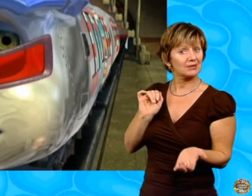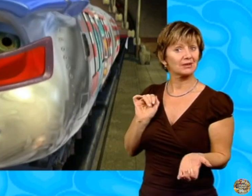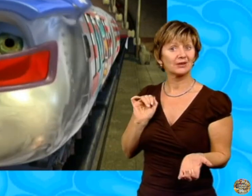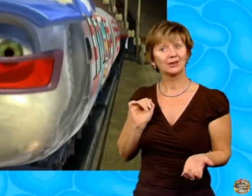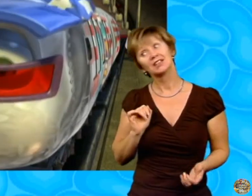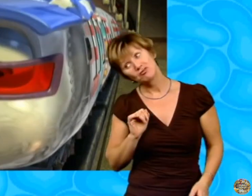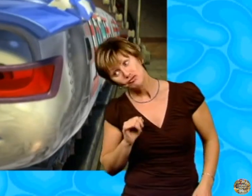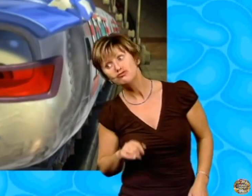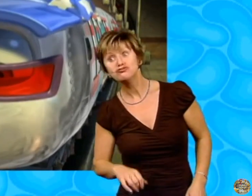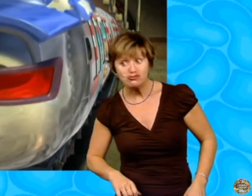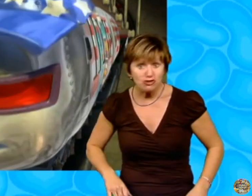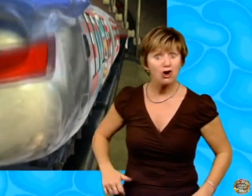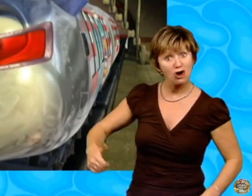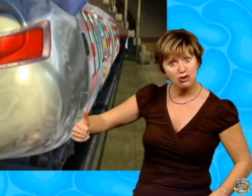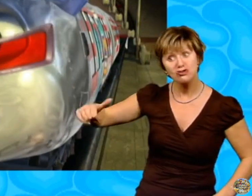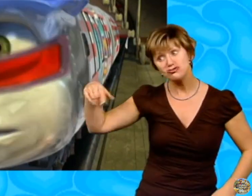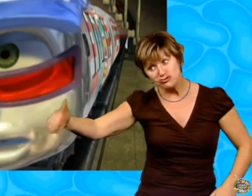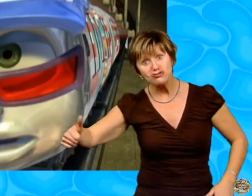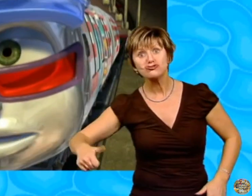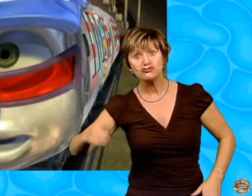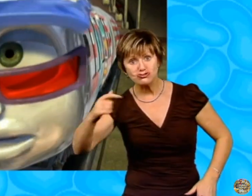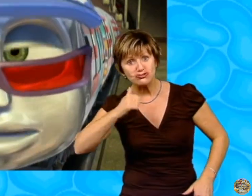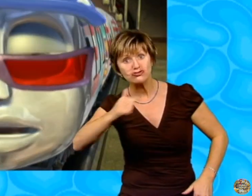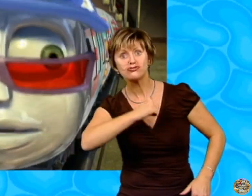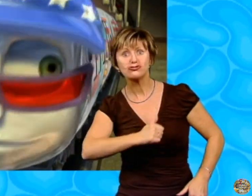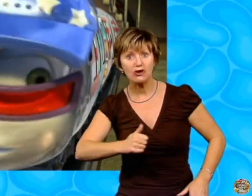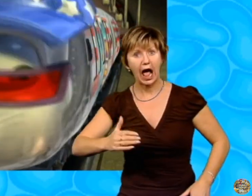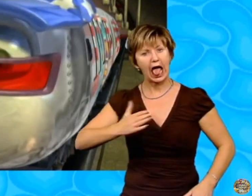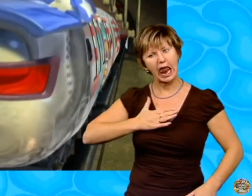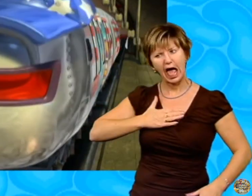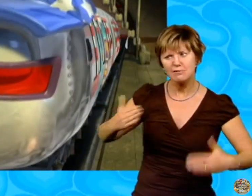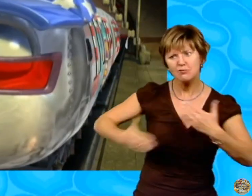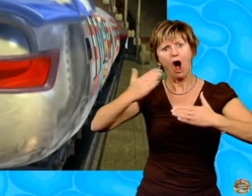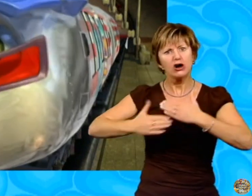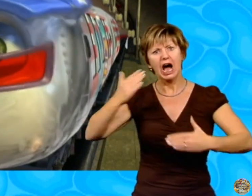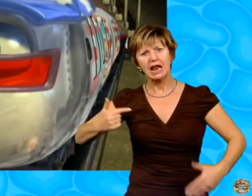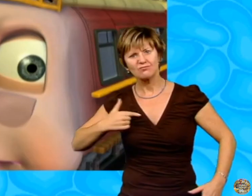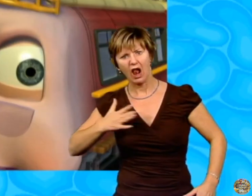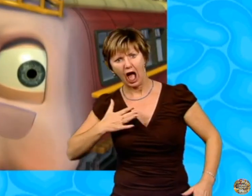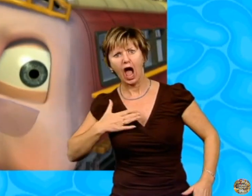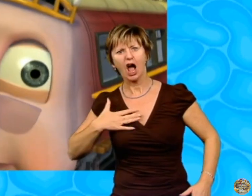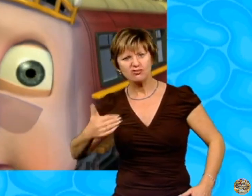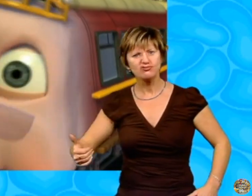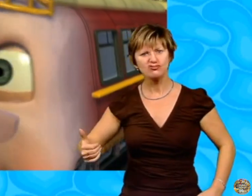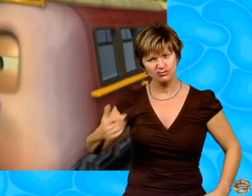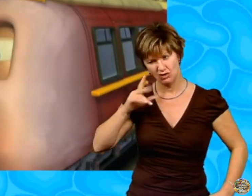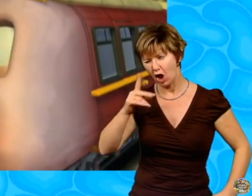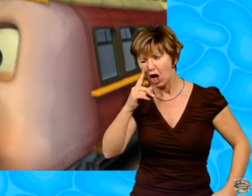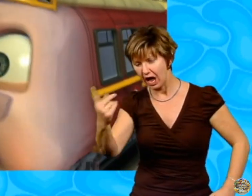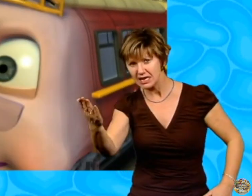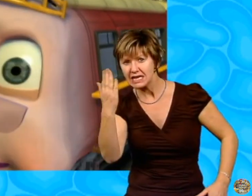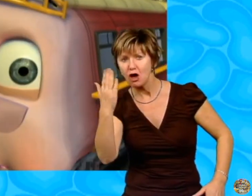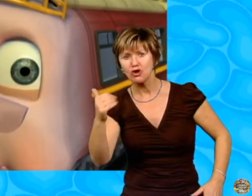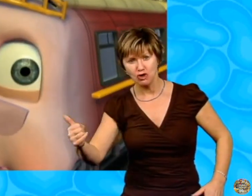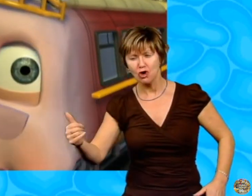Well, sure, it's very nice. But I kinda like more modern stuff, you know? Look more closely